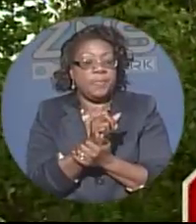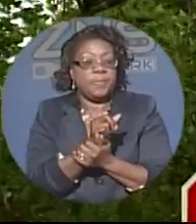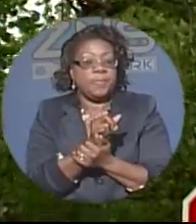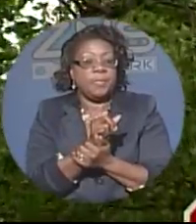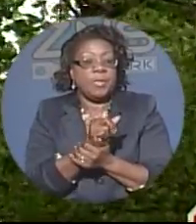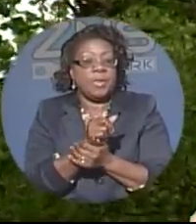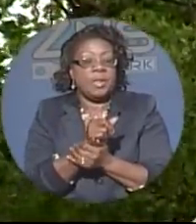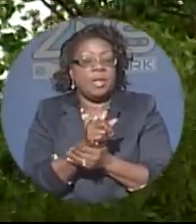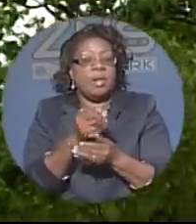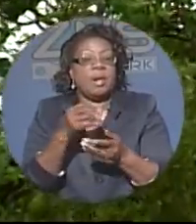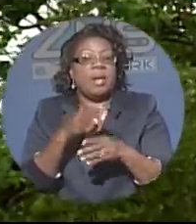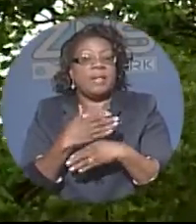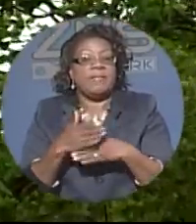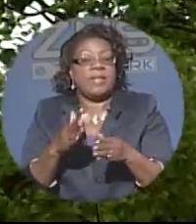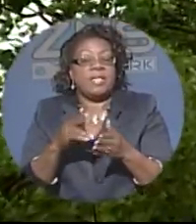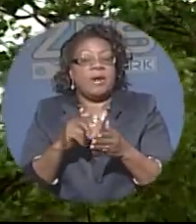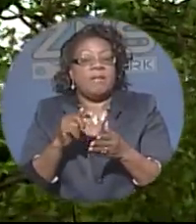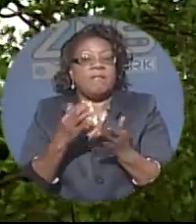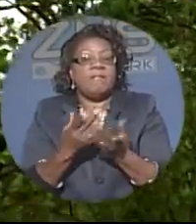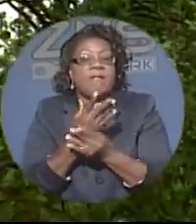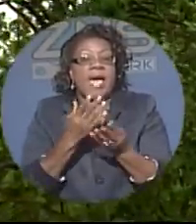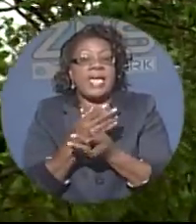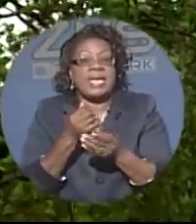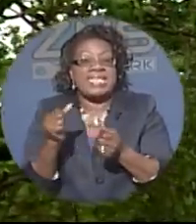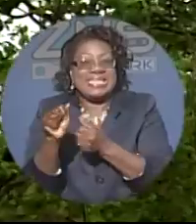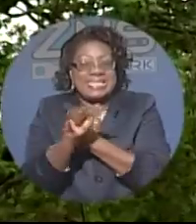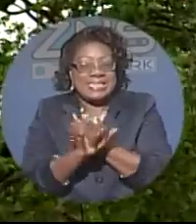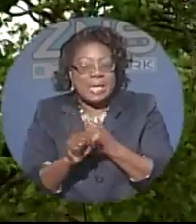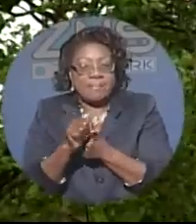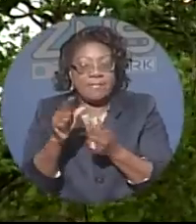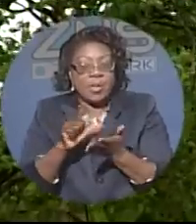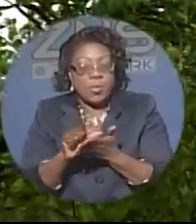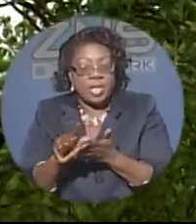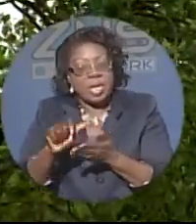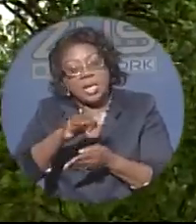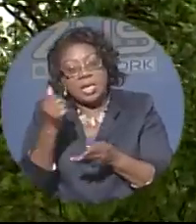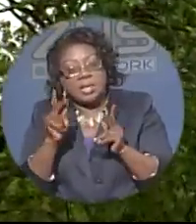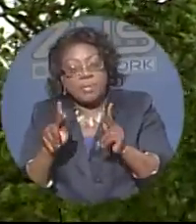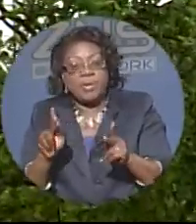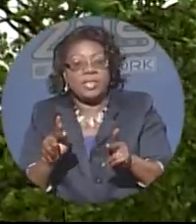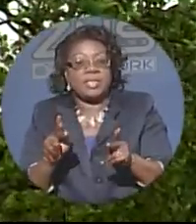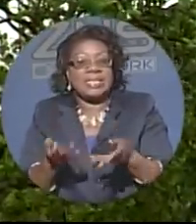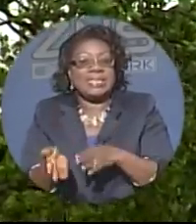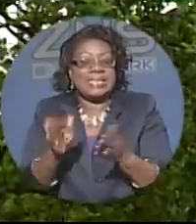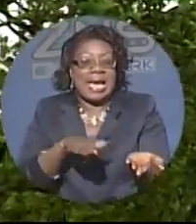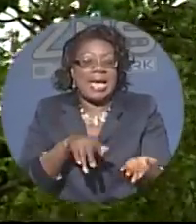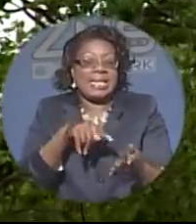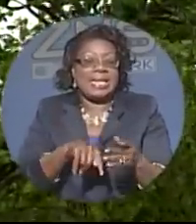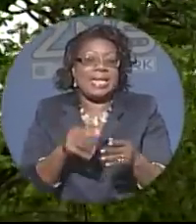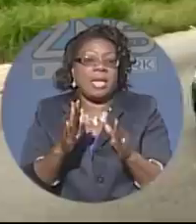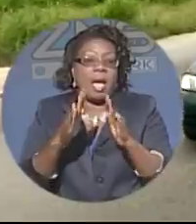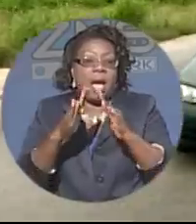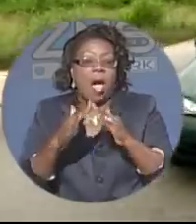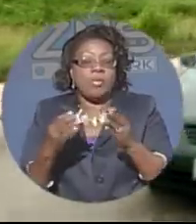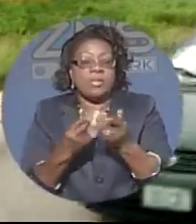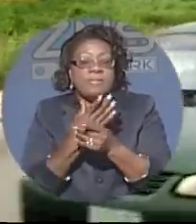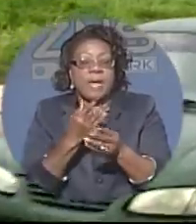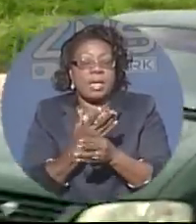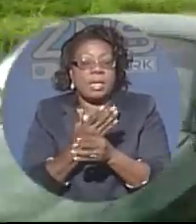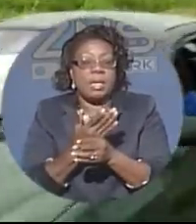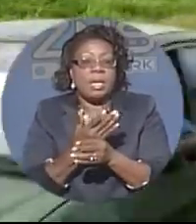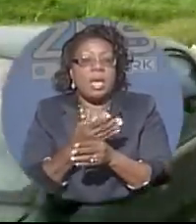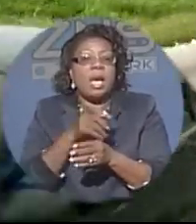On the heels of fire safety week another person has lost his life in a house fire. This time it's an elderly man in his late